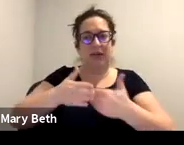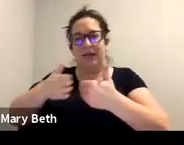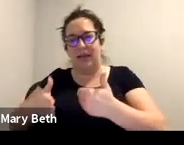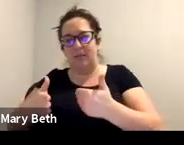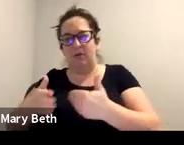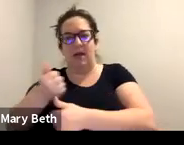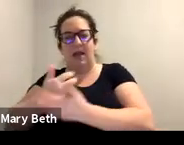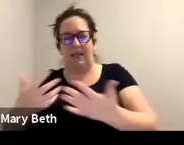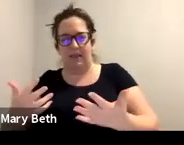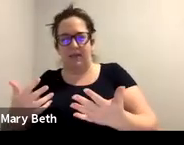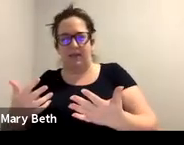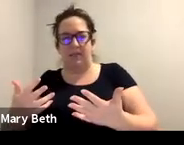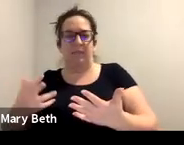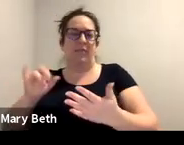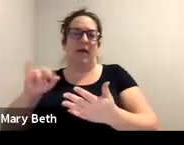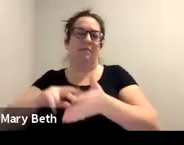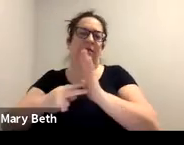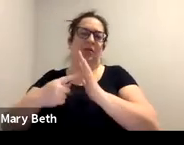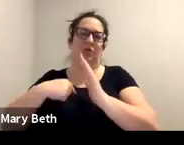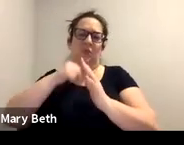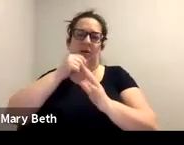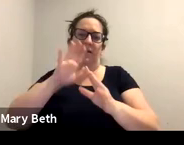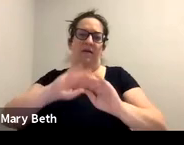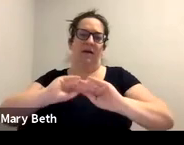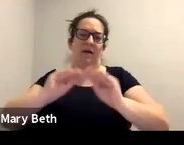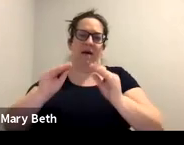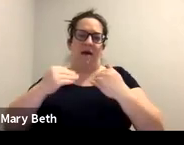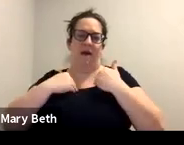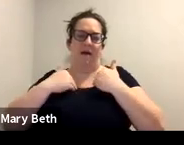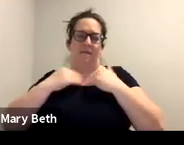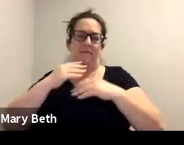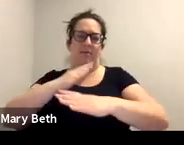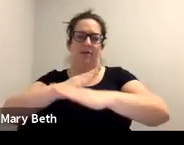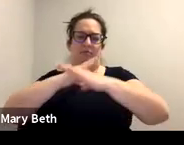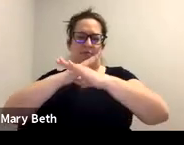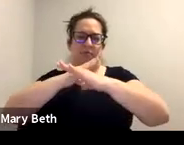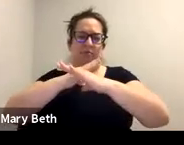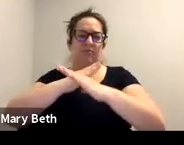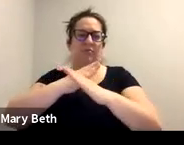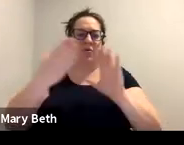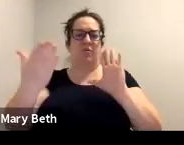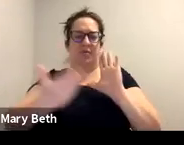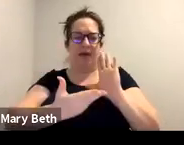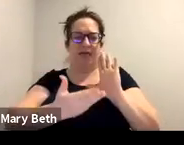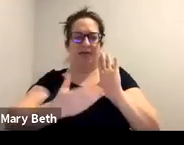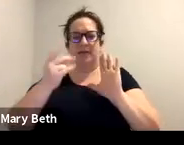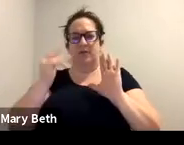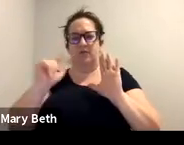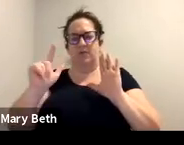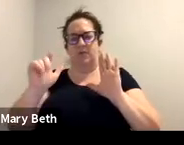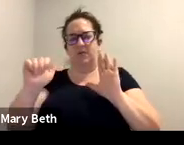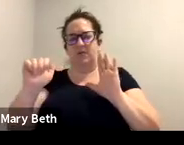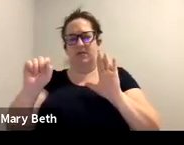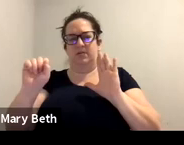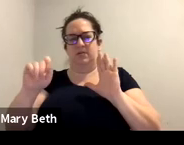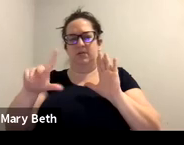the sexual assault protection order statute was written, um, in response to sexual assaults that did not have